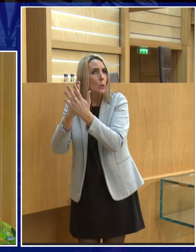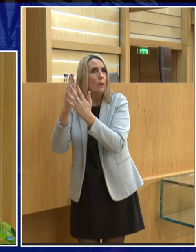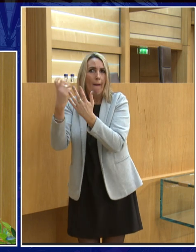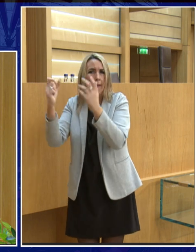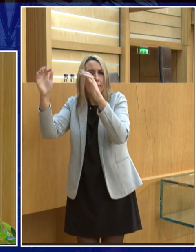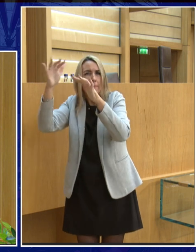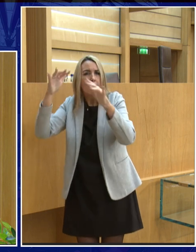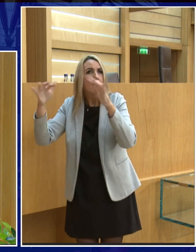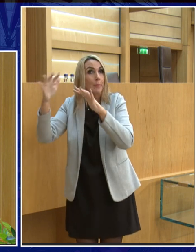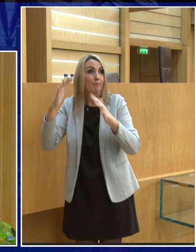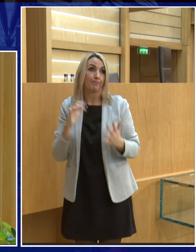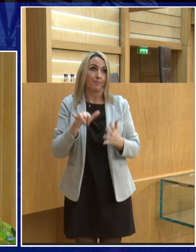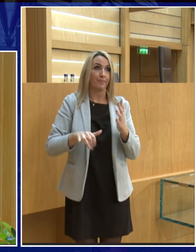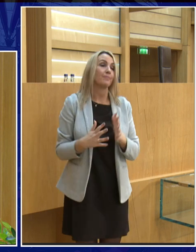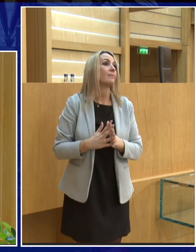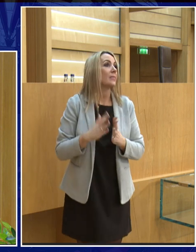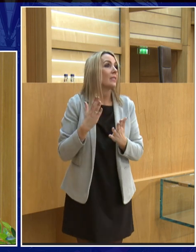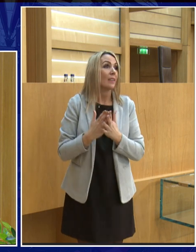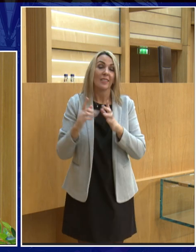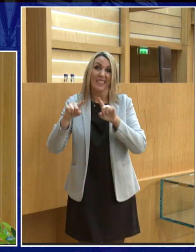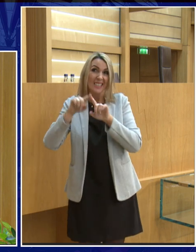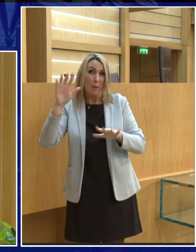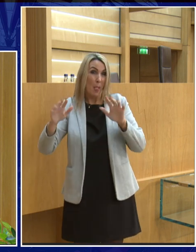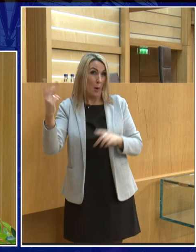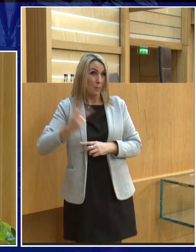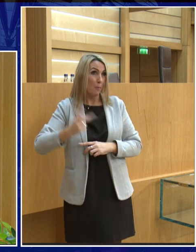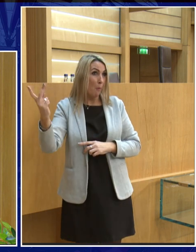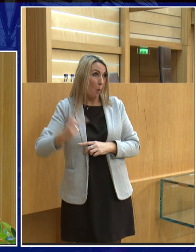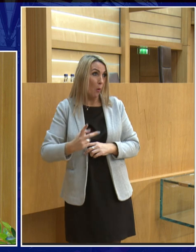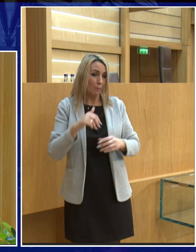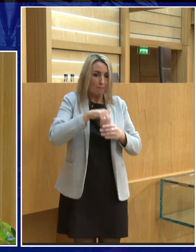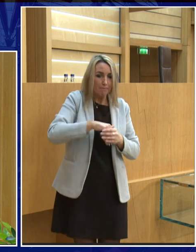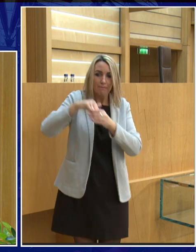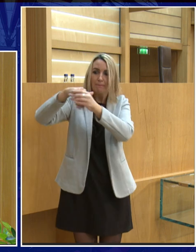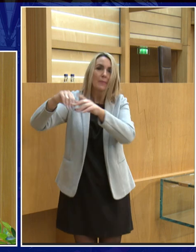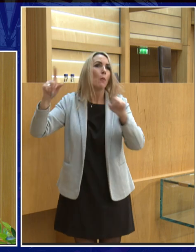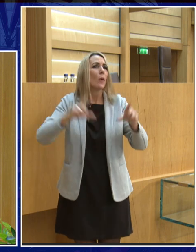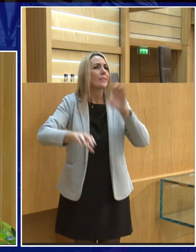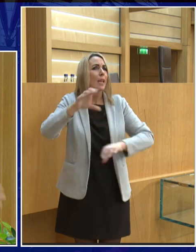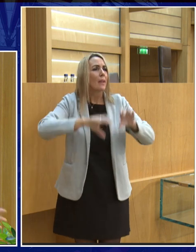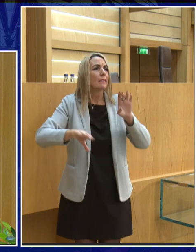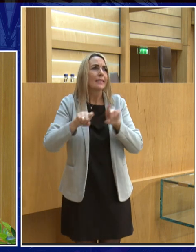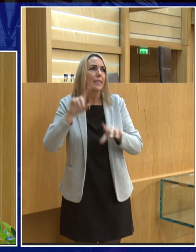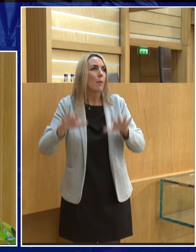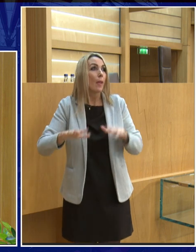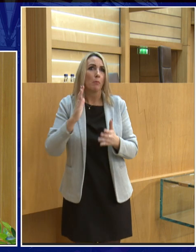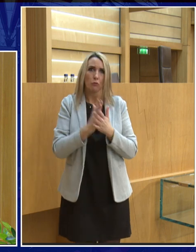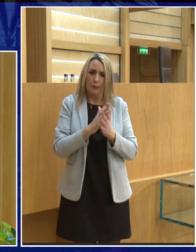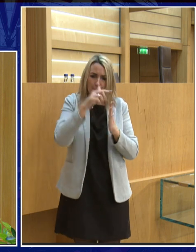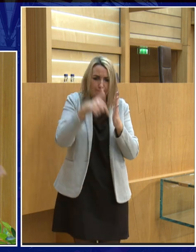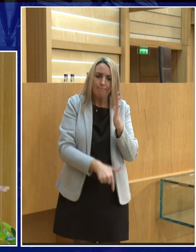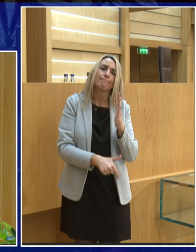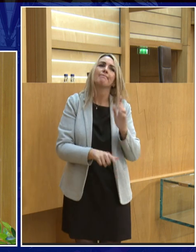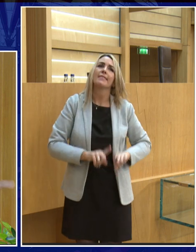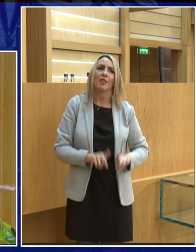magnetic field so yes I mean they're very similar in composition they're very similar in composition in terms of the chemicals they're made up of but the inside of them is quite